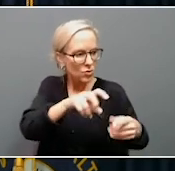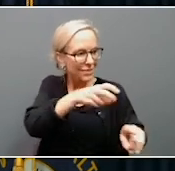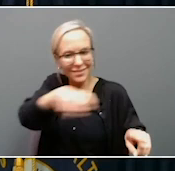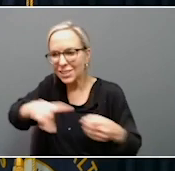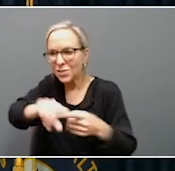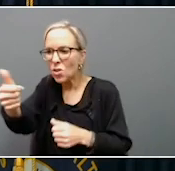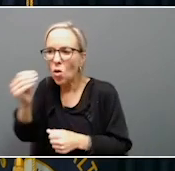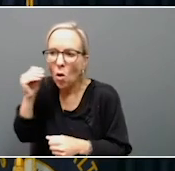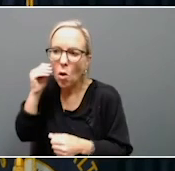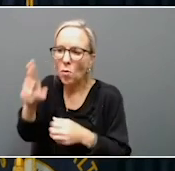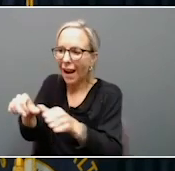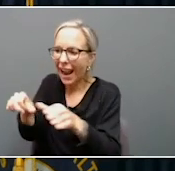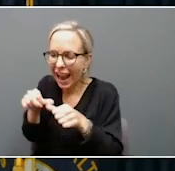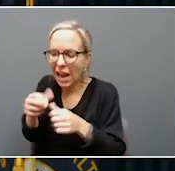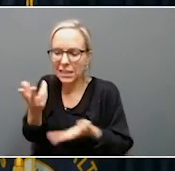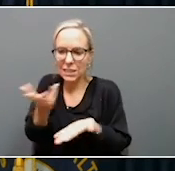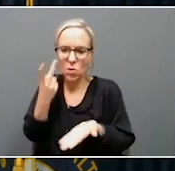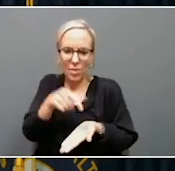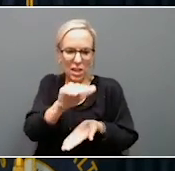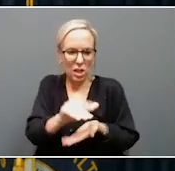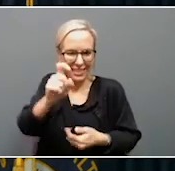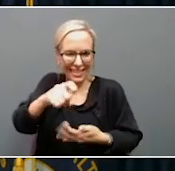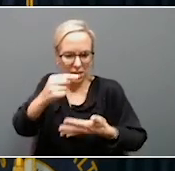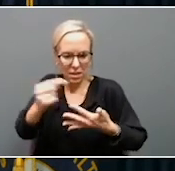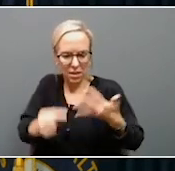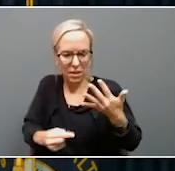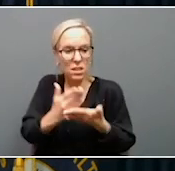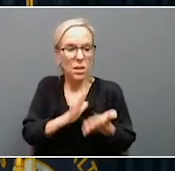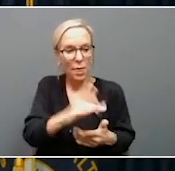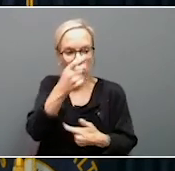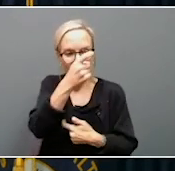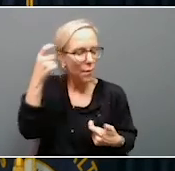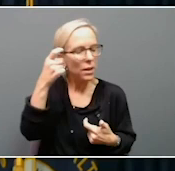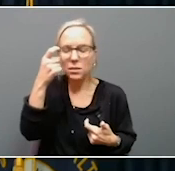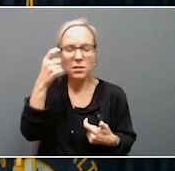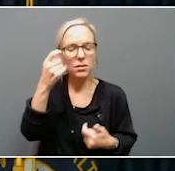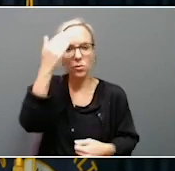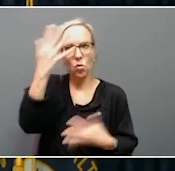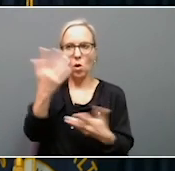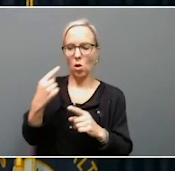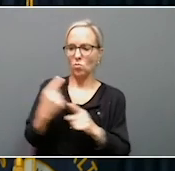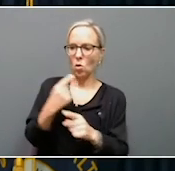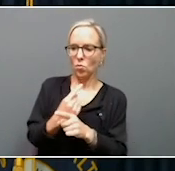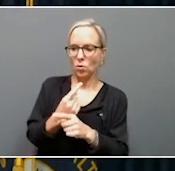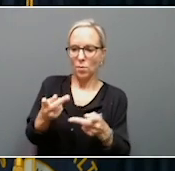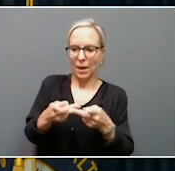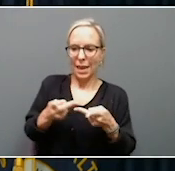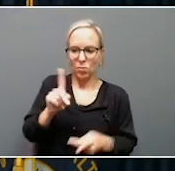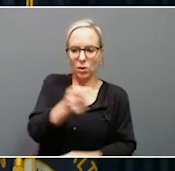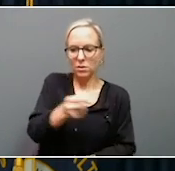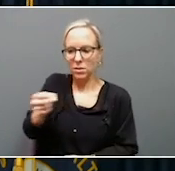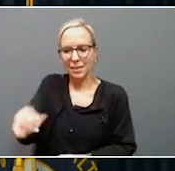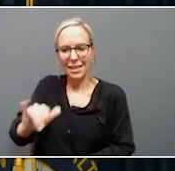because you also have to see what their needs are and potentially some of the trauma they've been through to know what the appropriate place to put them in is. And remember,